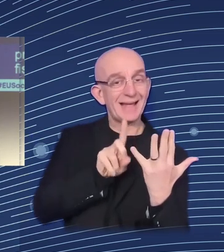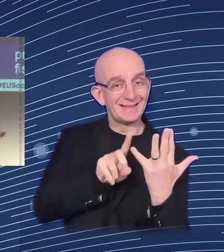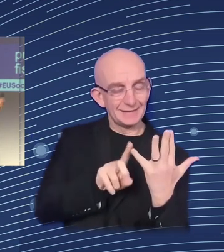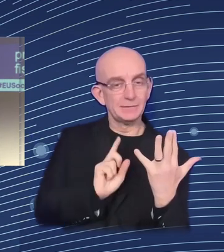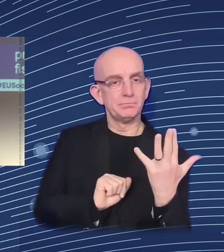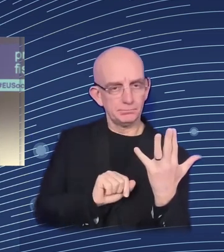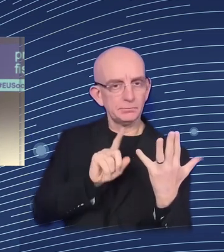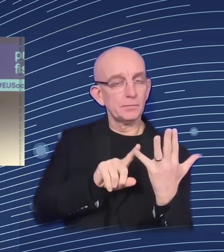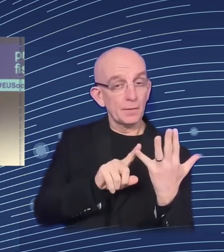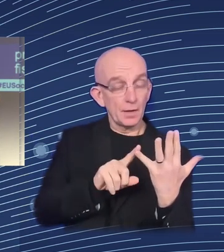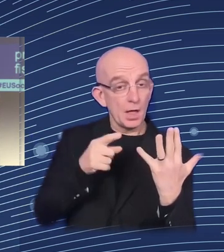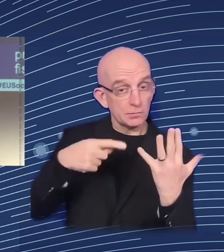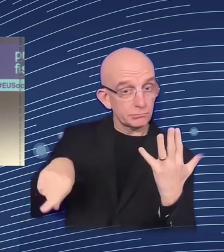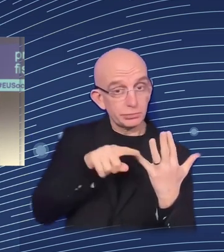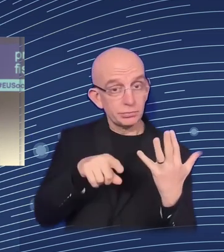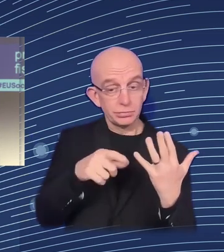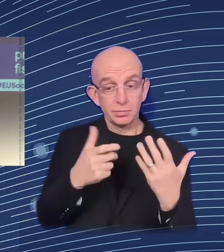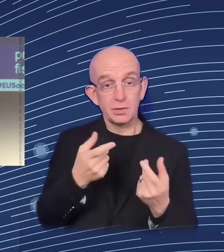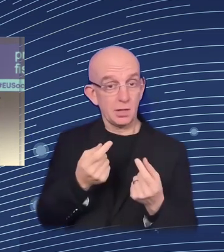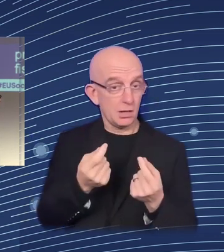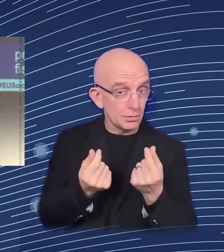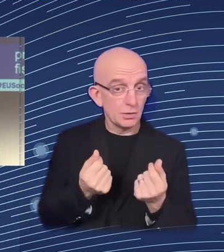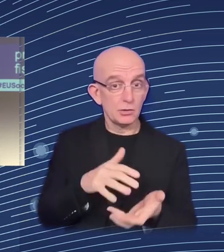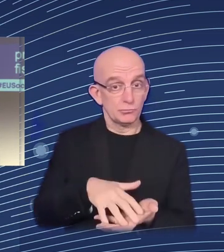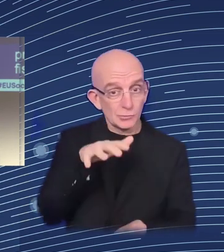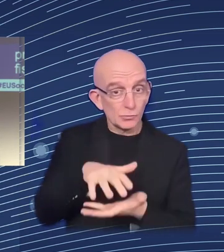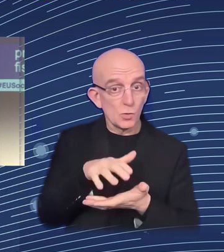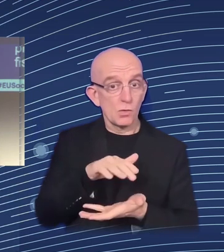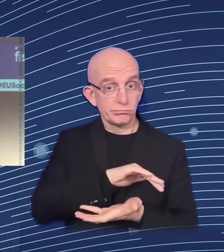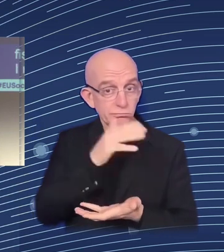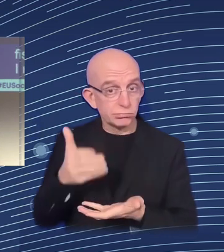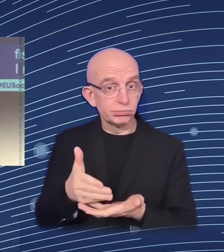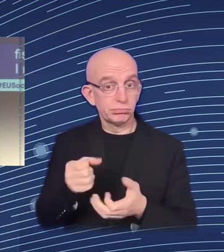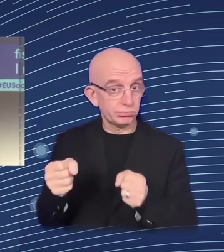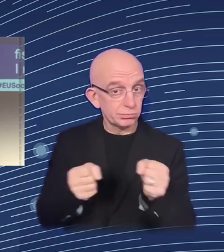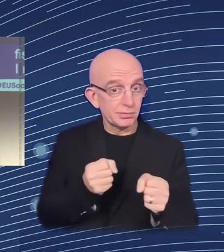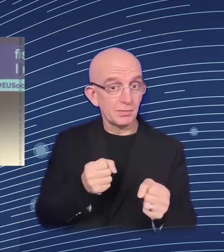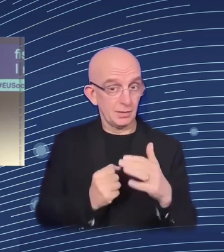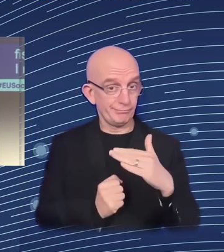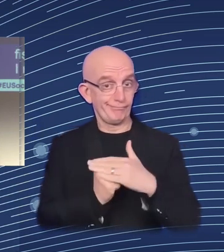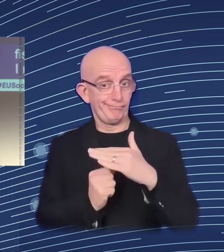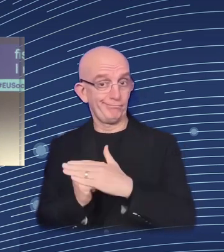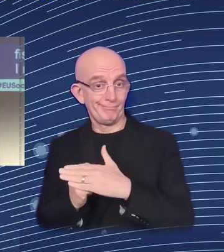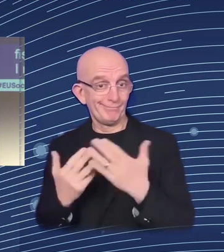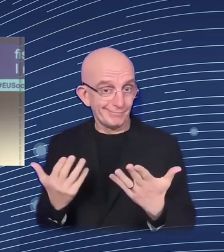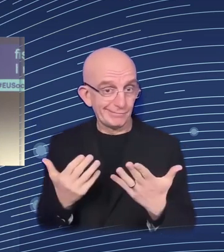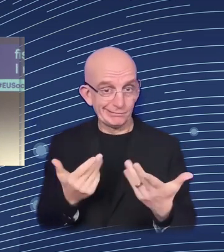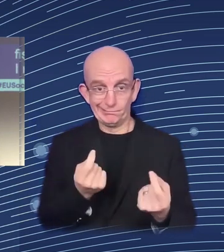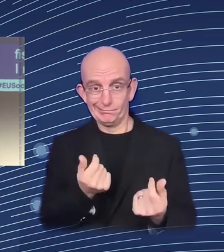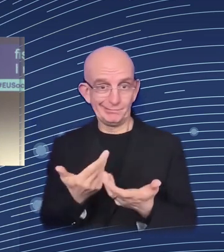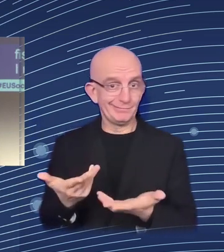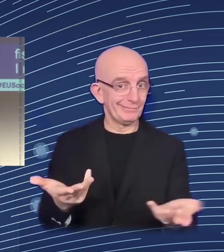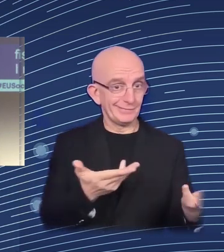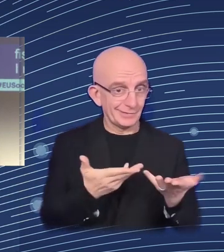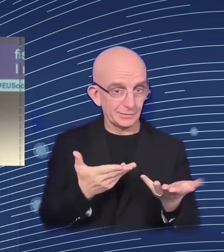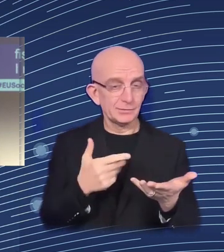to explain a bit better what I mean. I mean, very often we try to focus to go